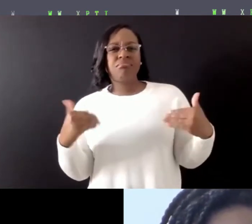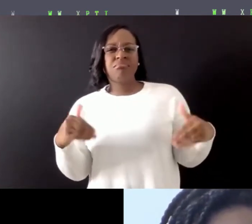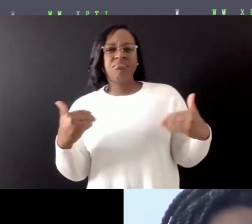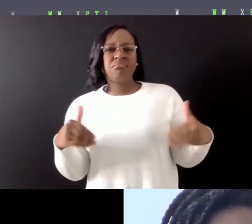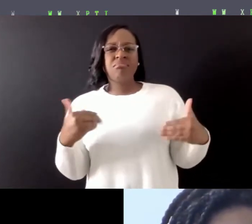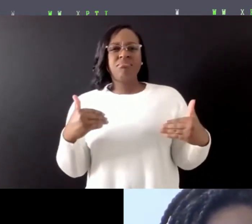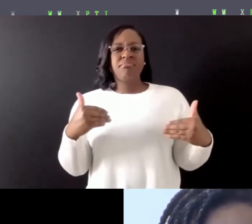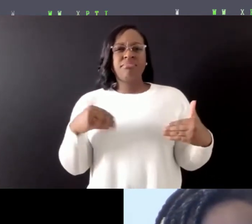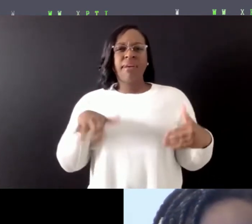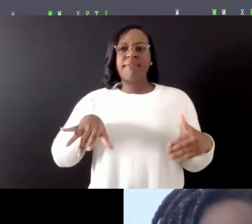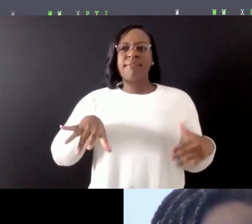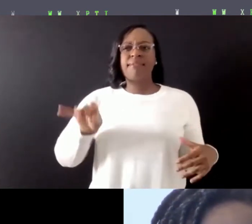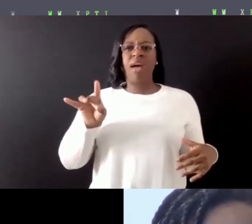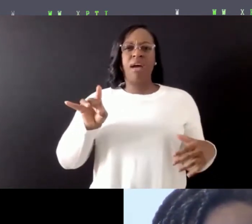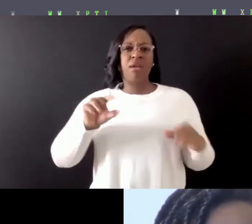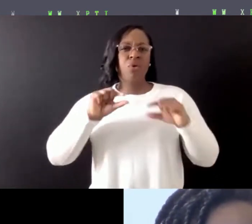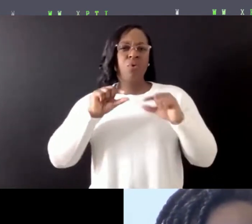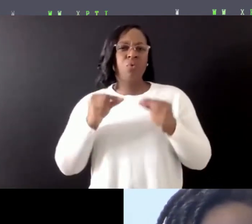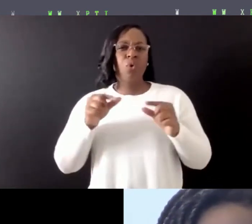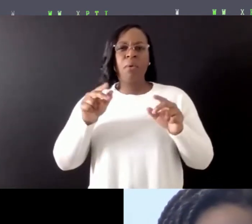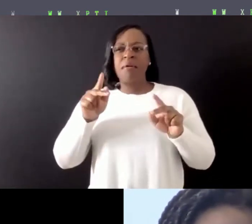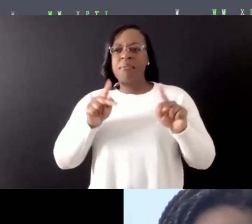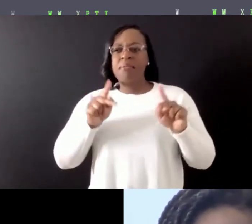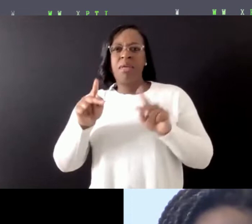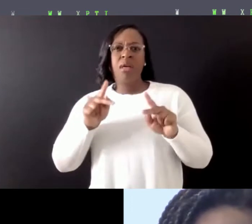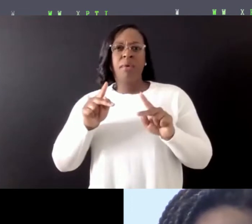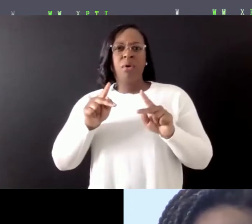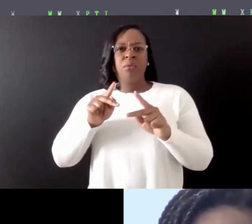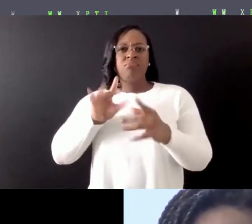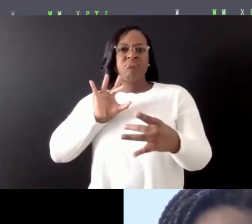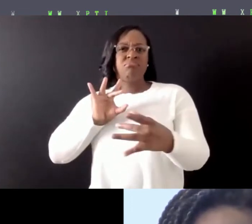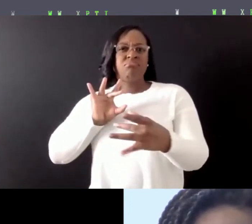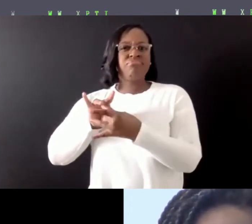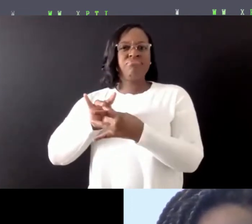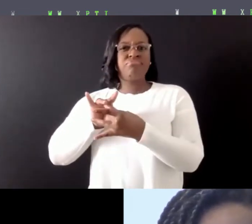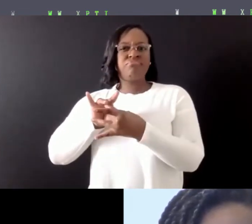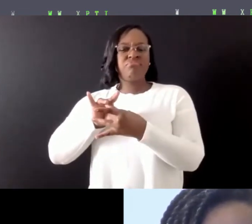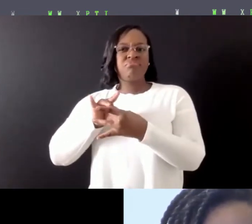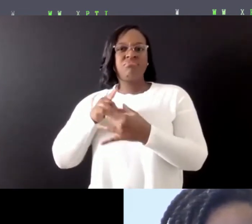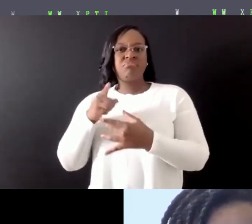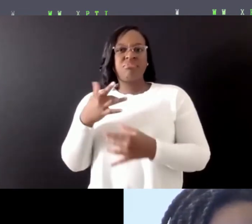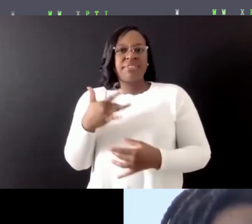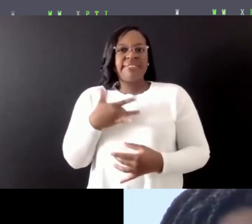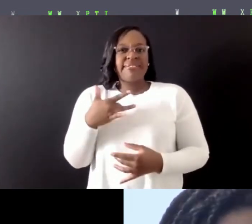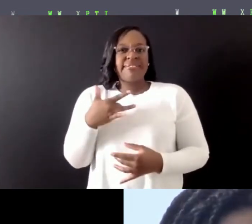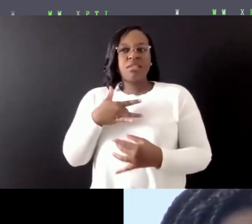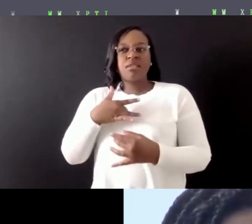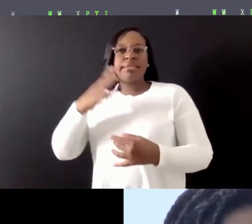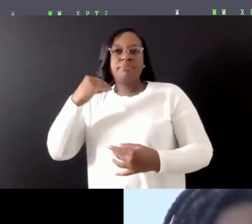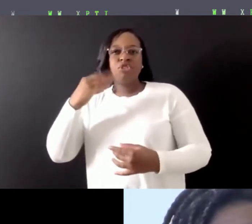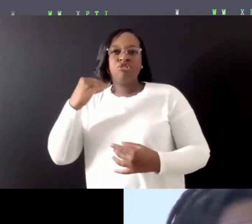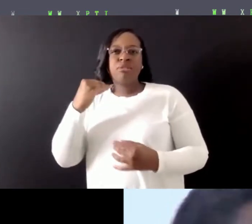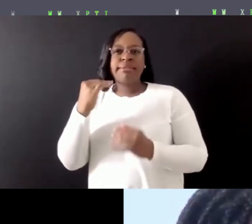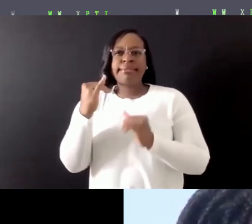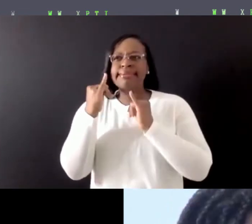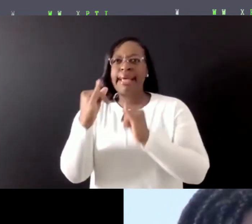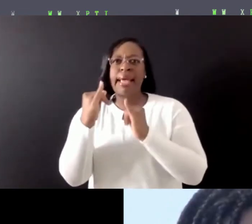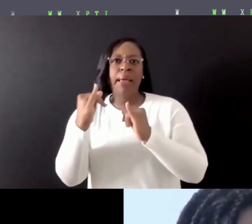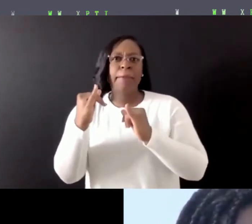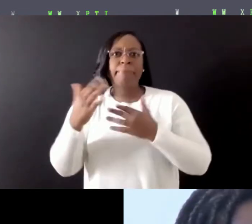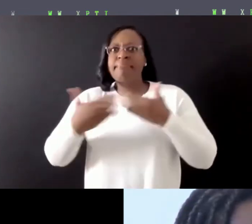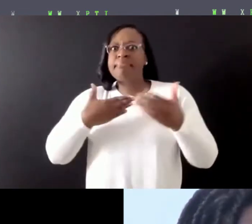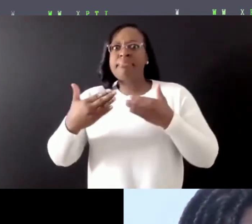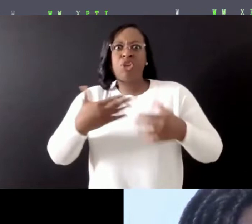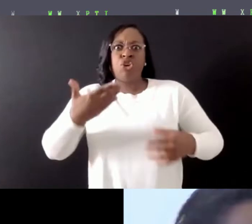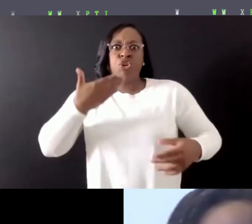finding a group of people whom you continuously share experiences with, good, bad, bad,